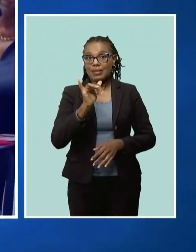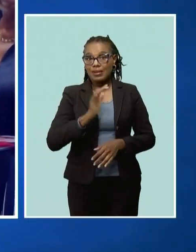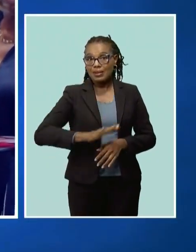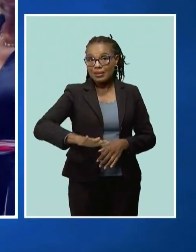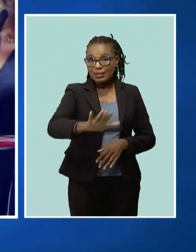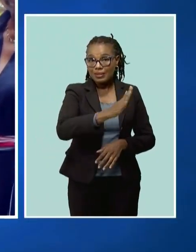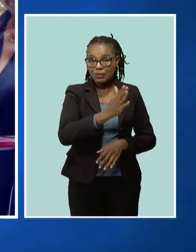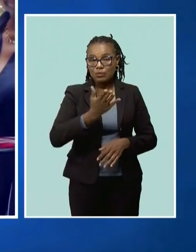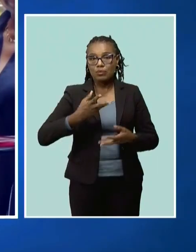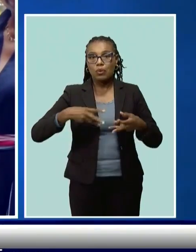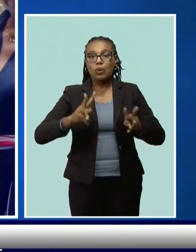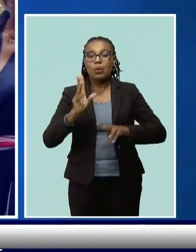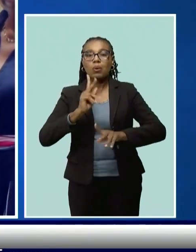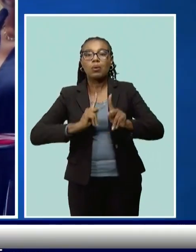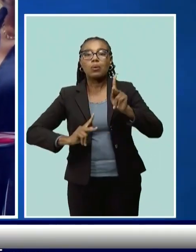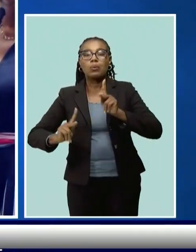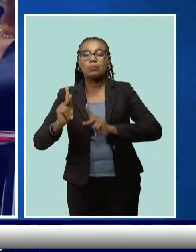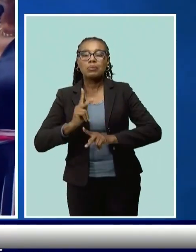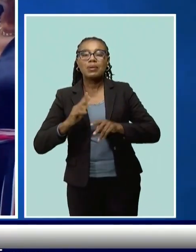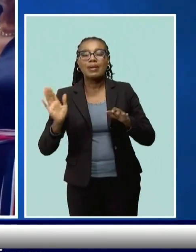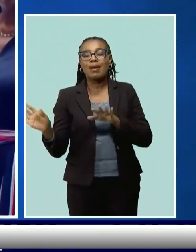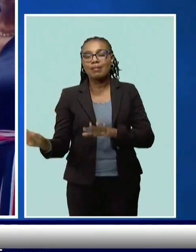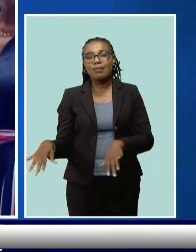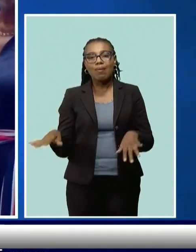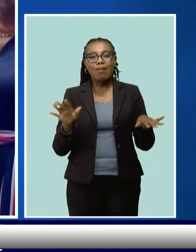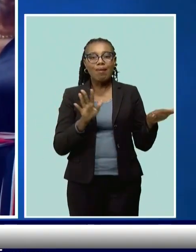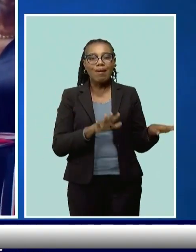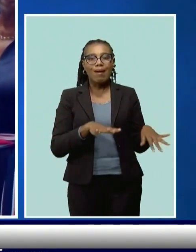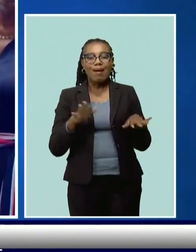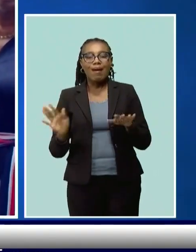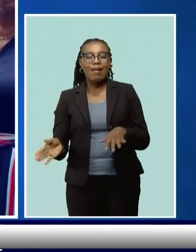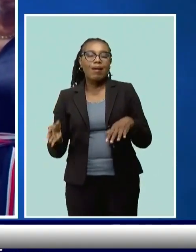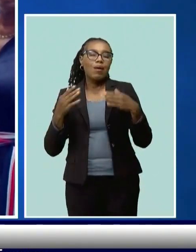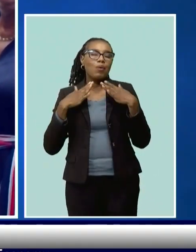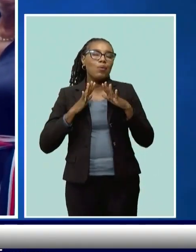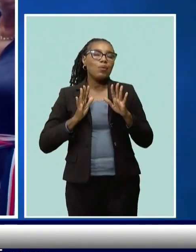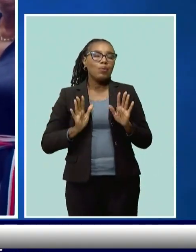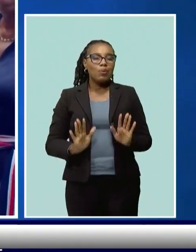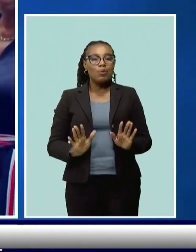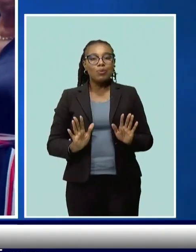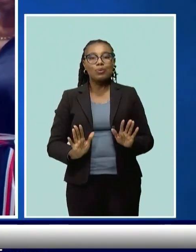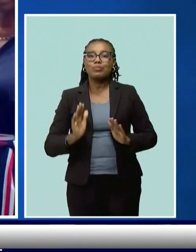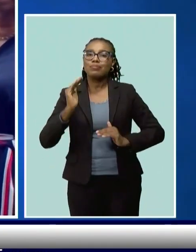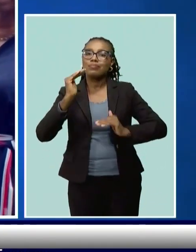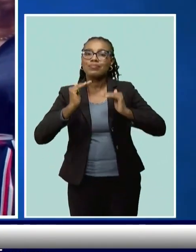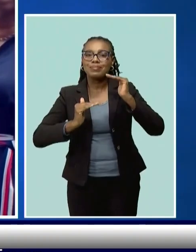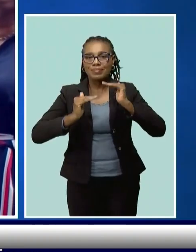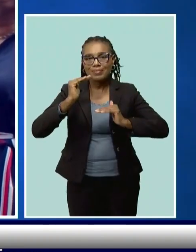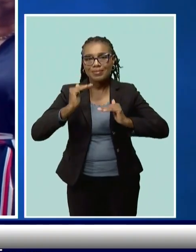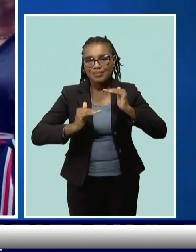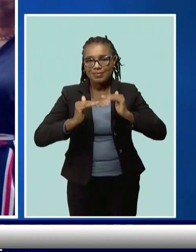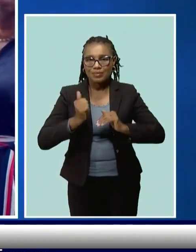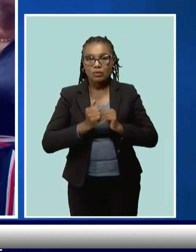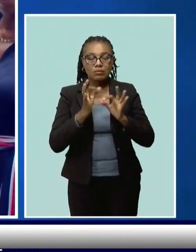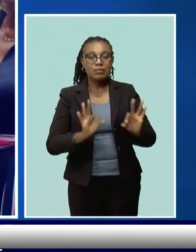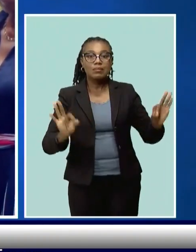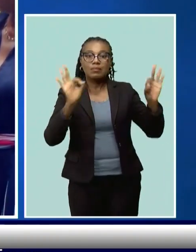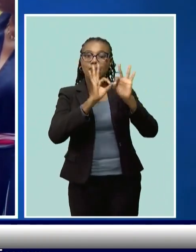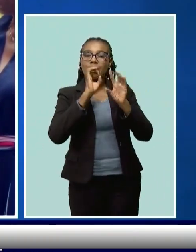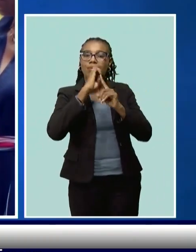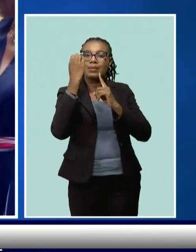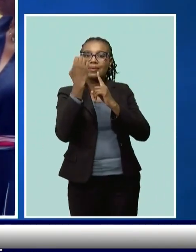for persons in a recreational way to balance their humours. It's very important that the environment must